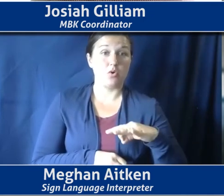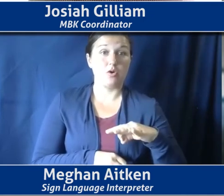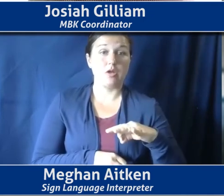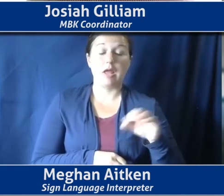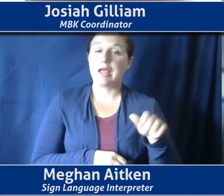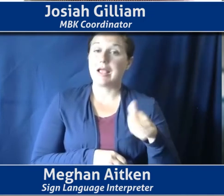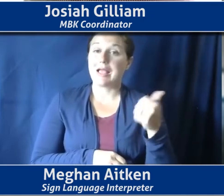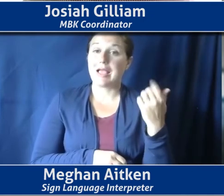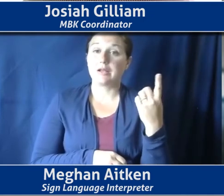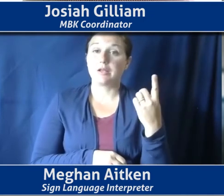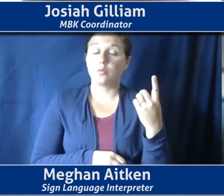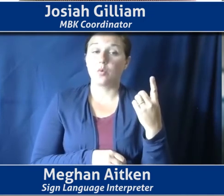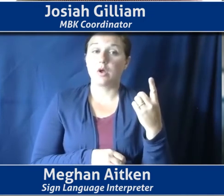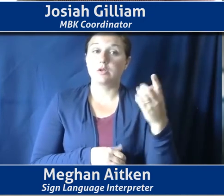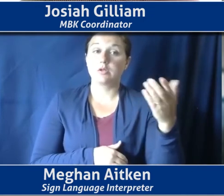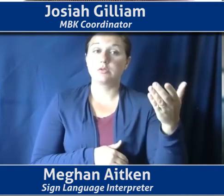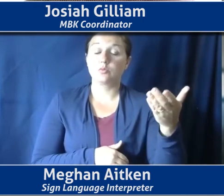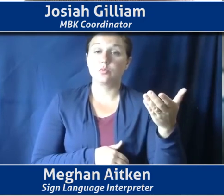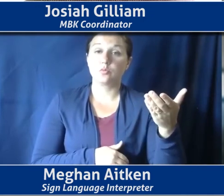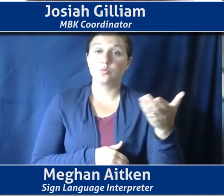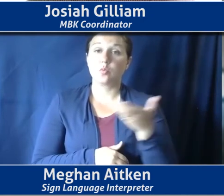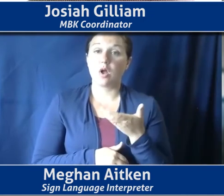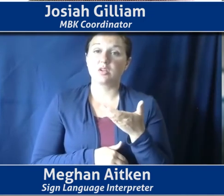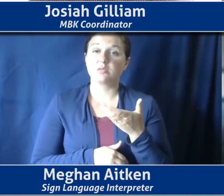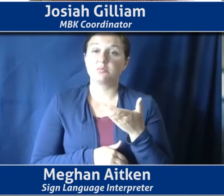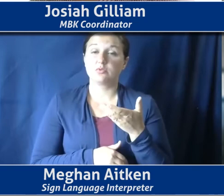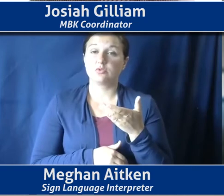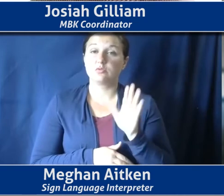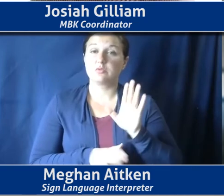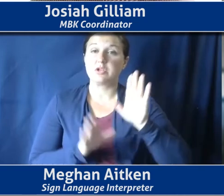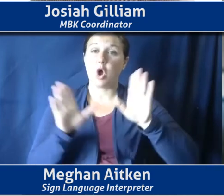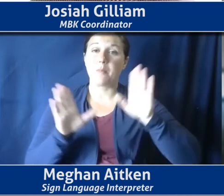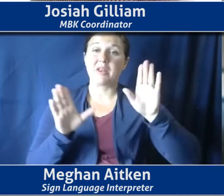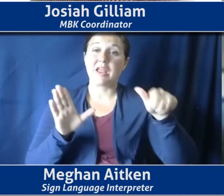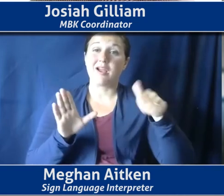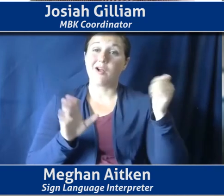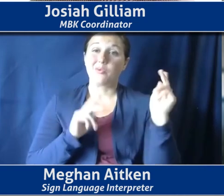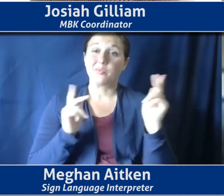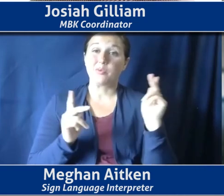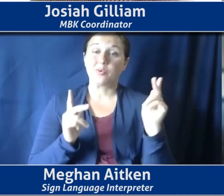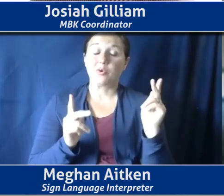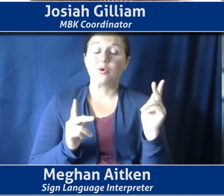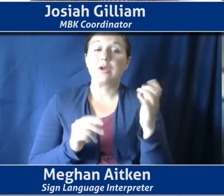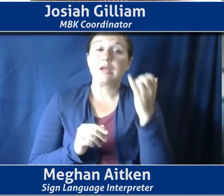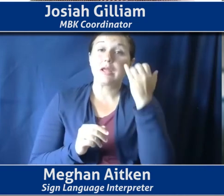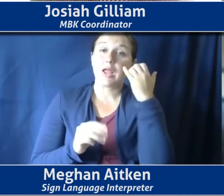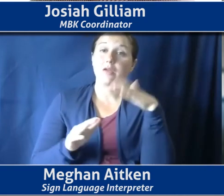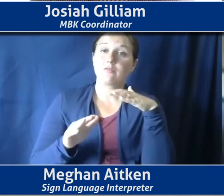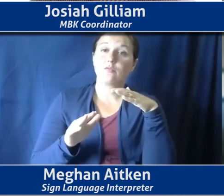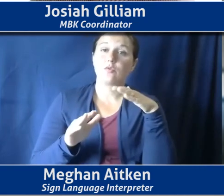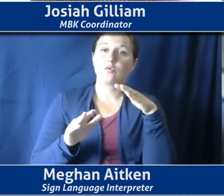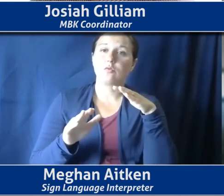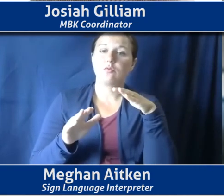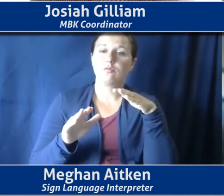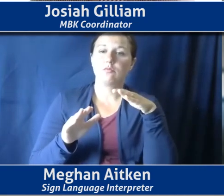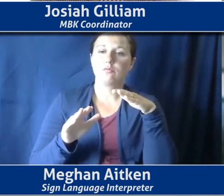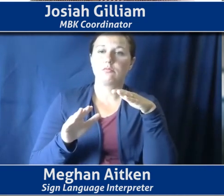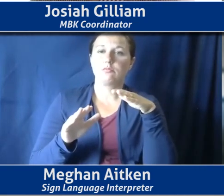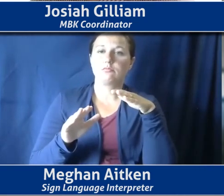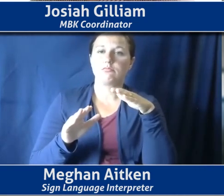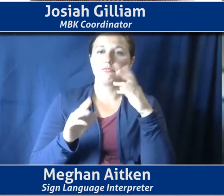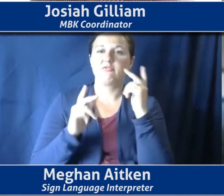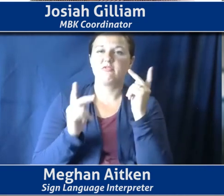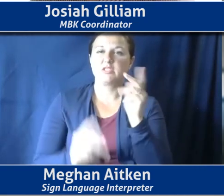to self nominate or nominate other people. And we, if you go to, to Pittsburgh pa.gov, you can find the gender equity